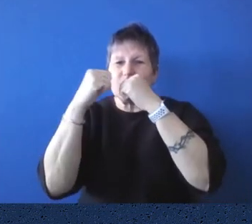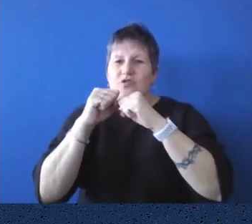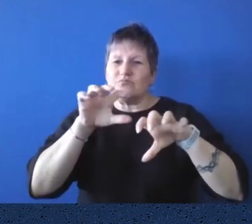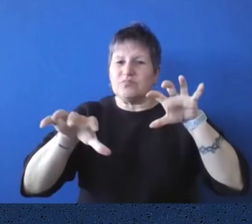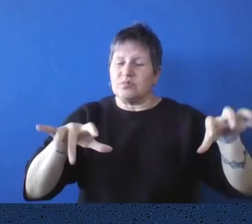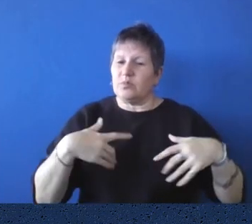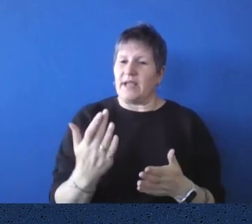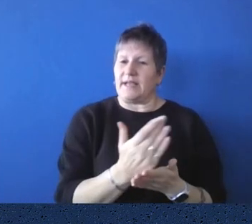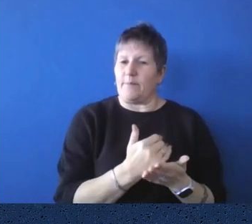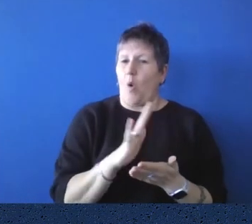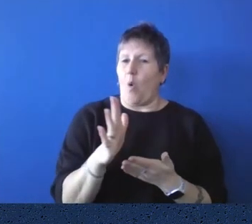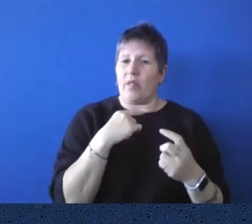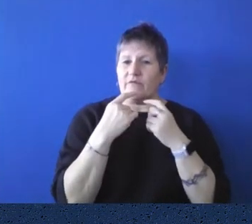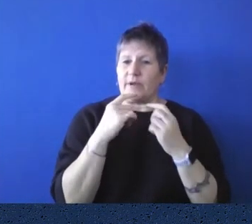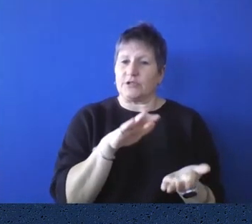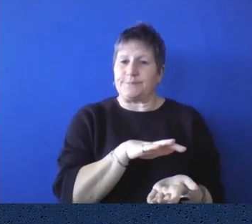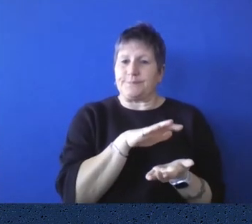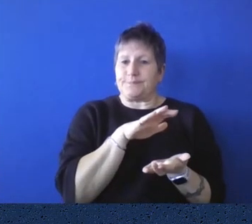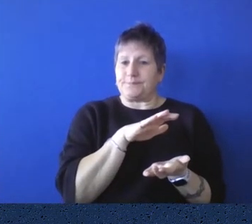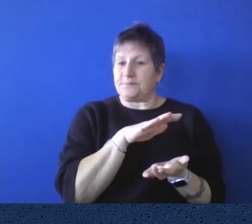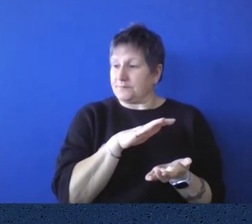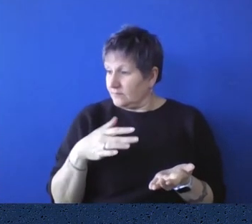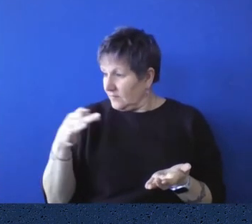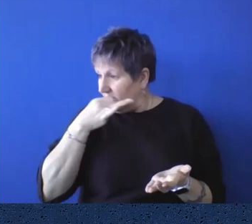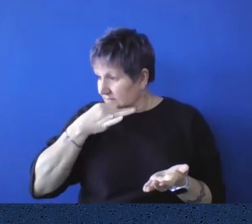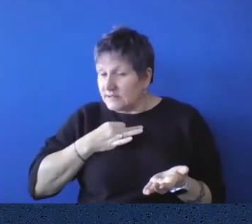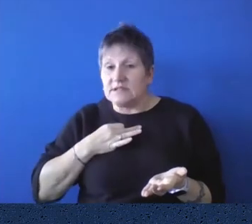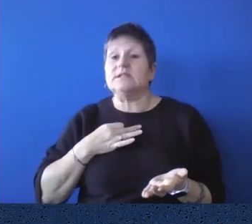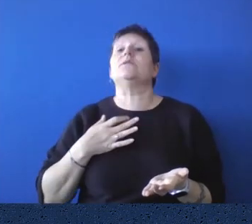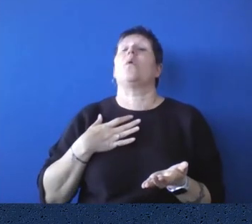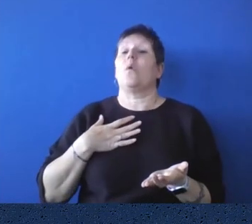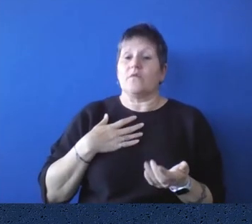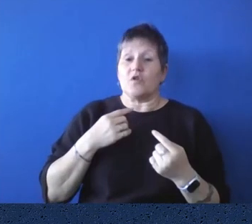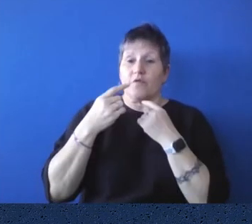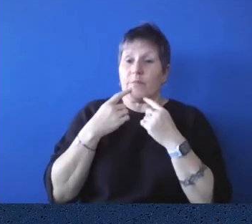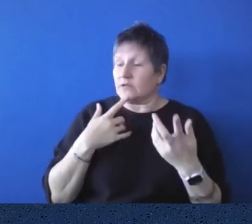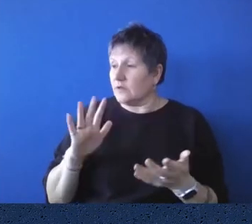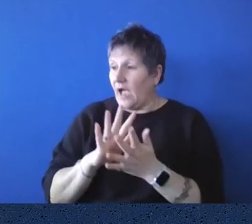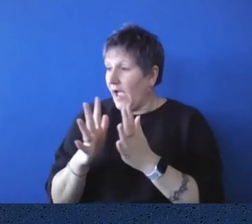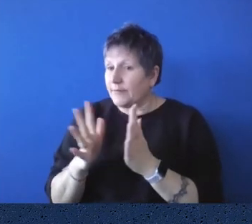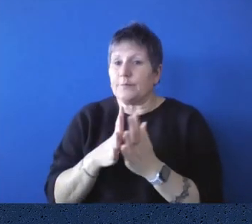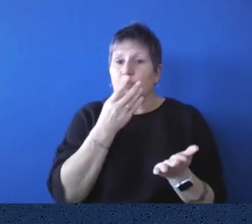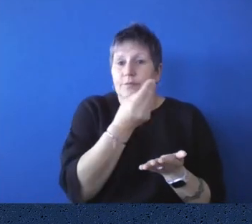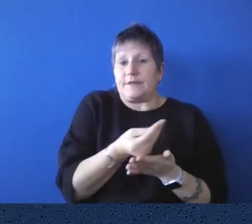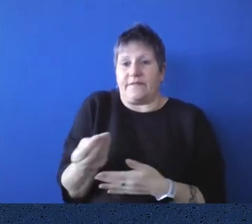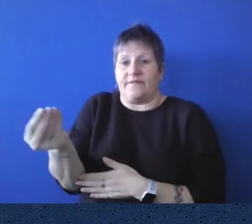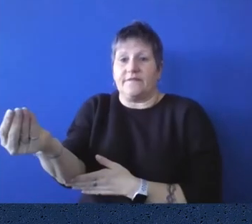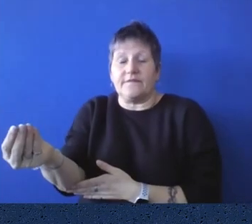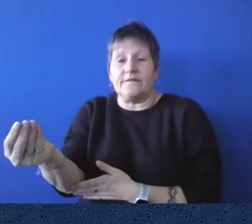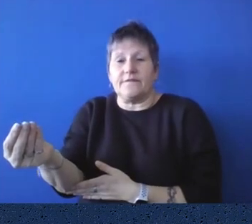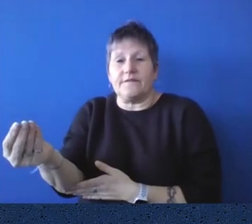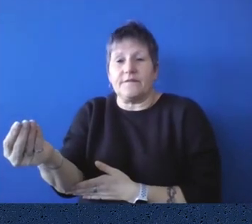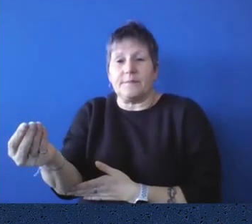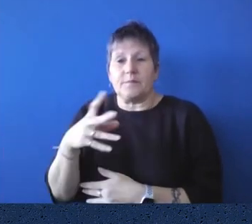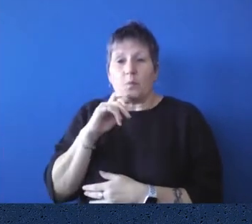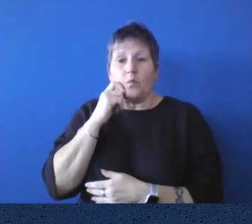um, provide it to members in whatever format they require in the timeframe that they set. And so this, I